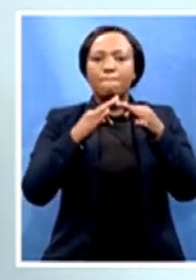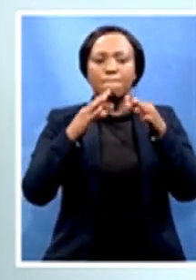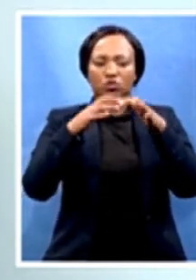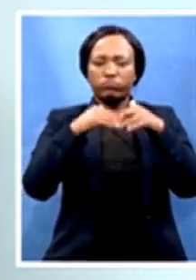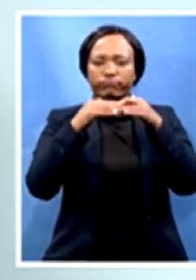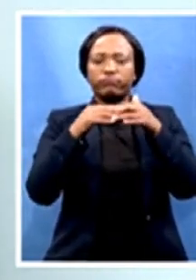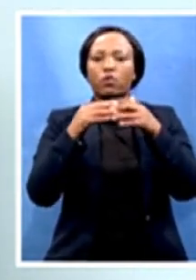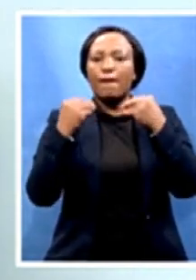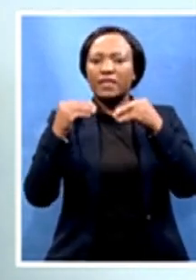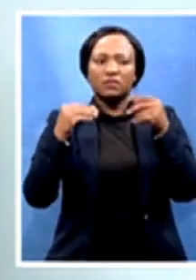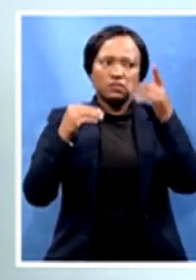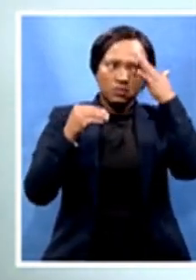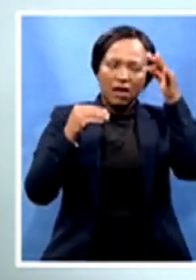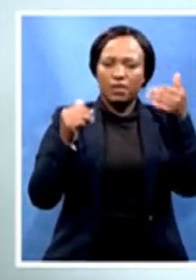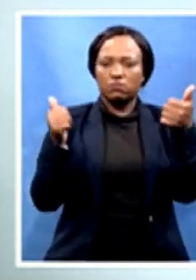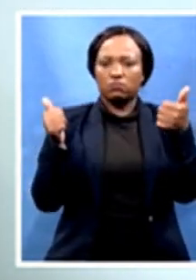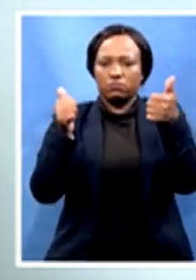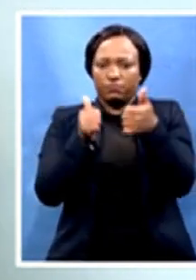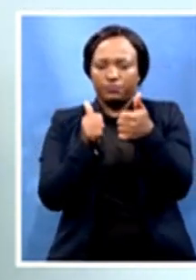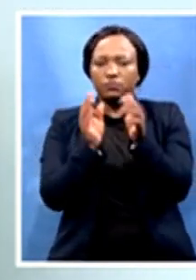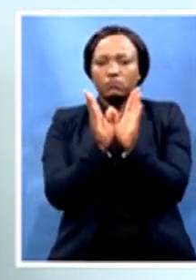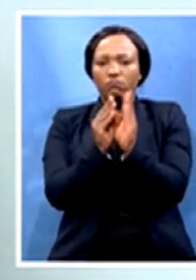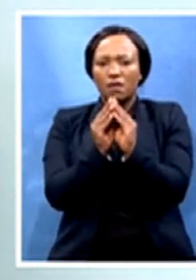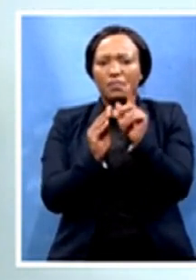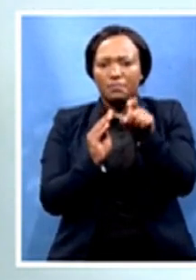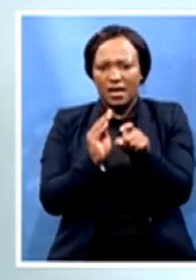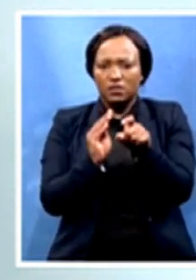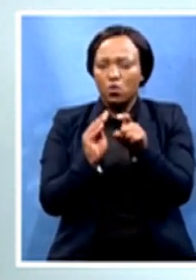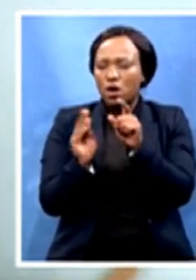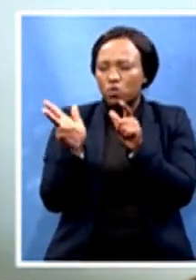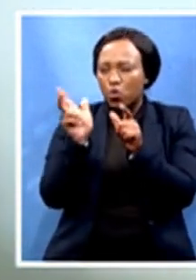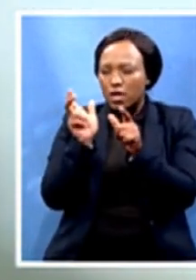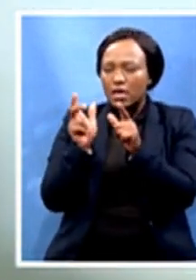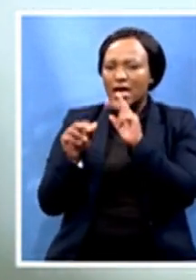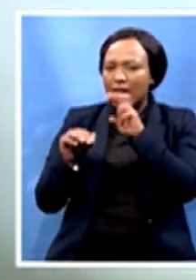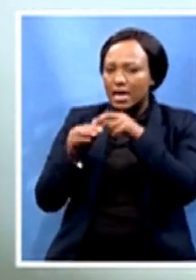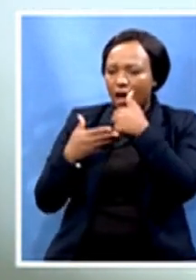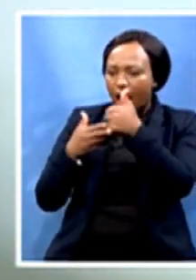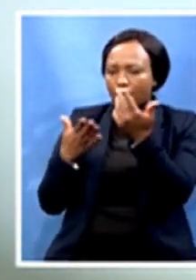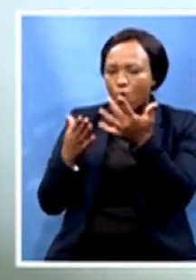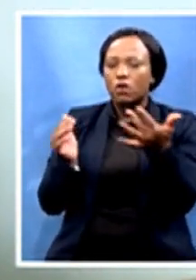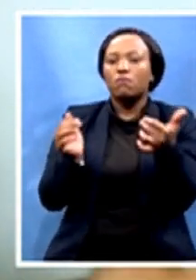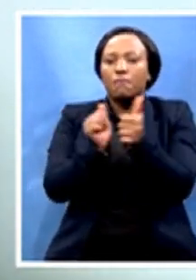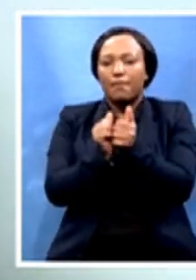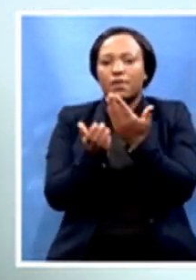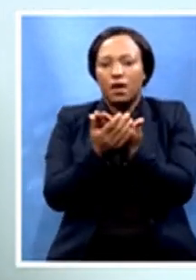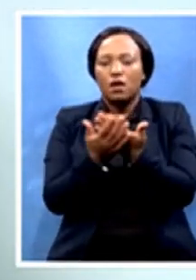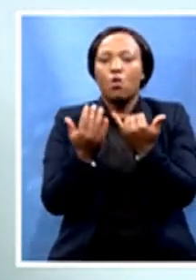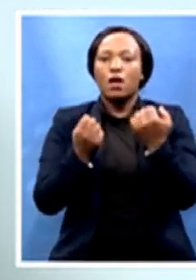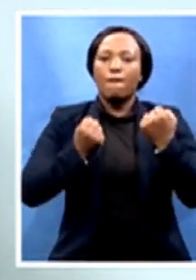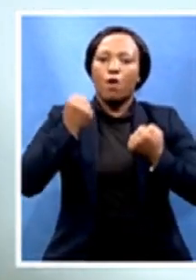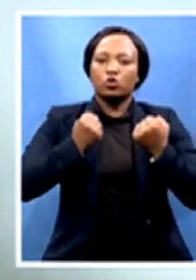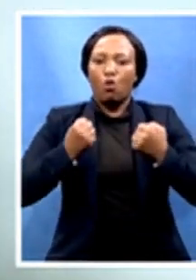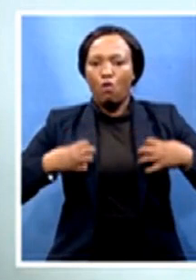assistance and partner with them. In the automotive sector now, we've just started a forum